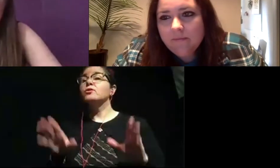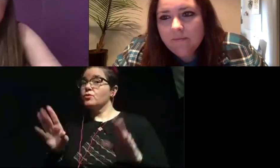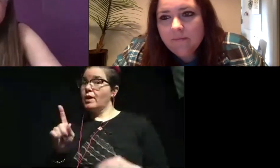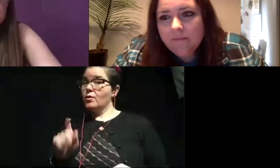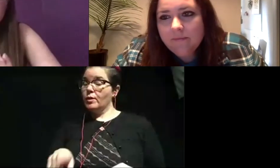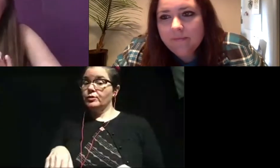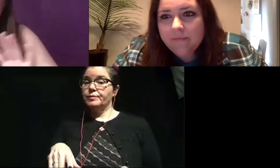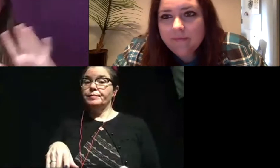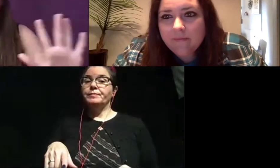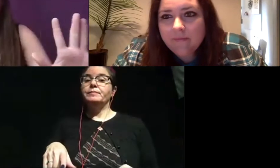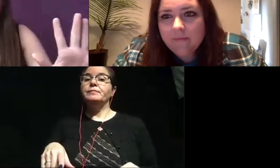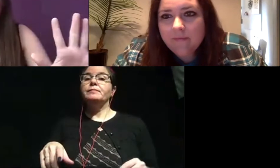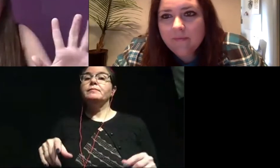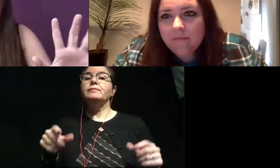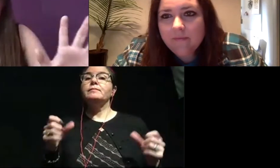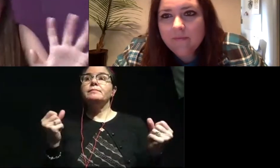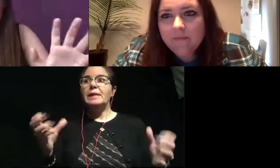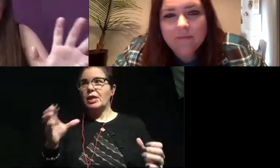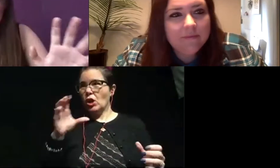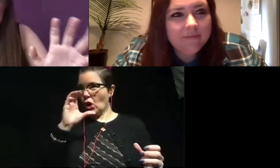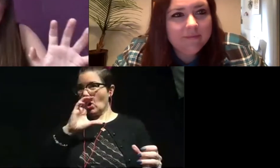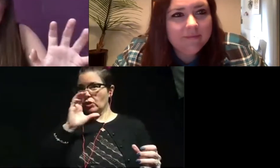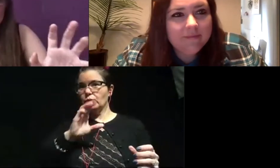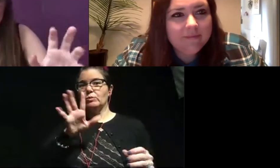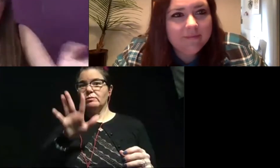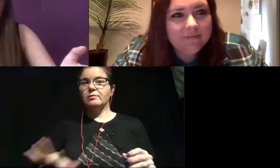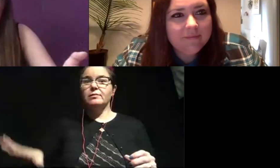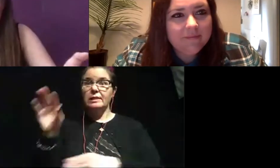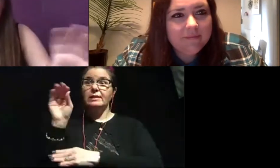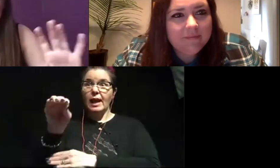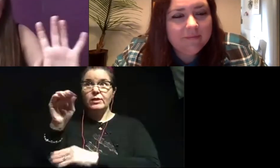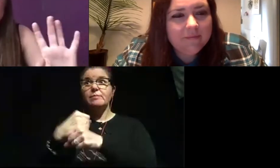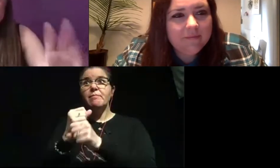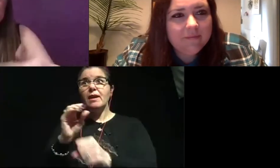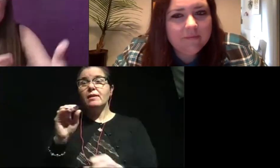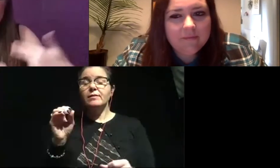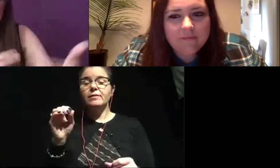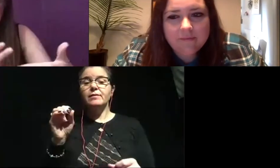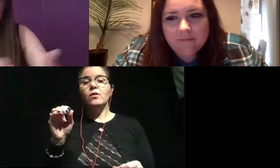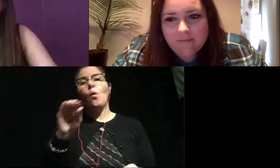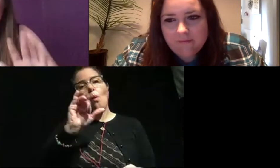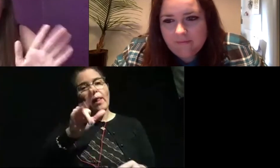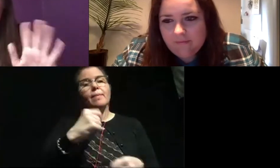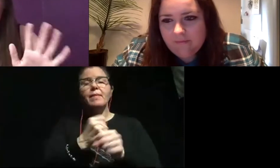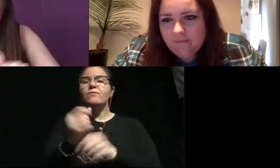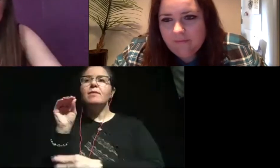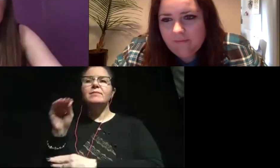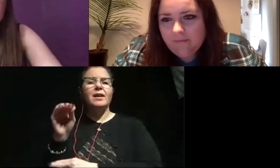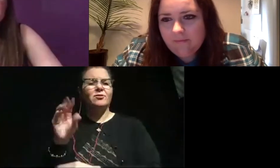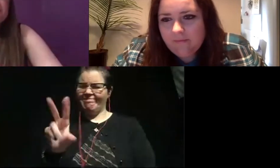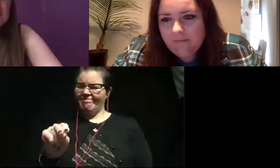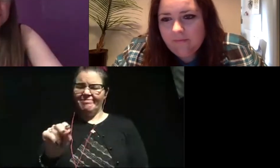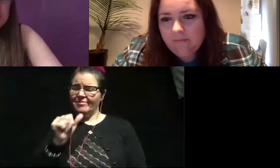because we, there's a lot of cartoons out there about dinosaurs being made out of oil and, or excuse me, oil being made out of dinosaurs. And that's not true.